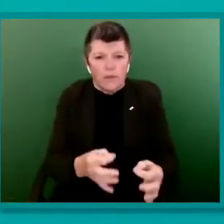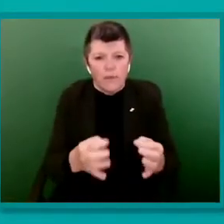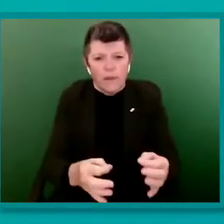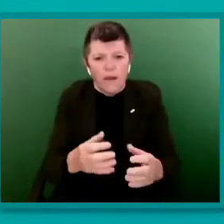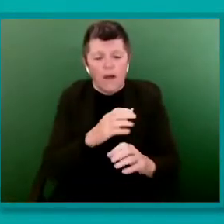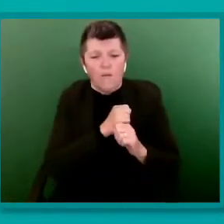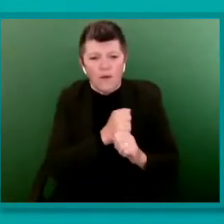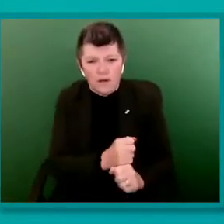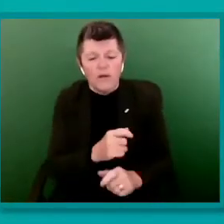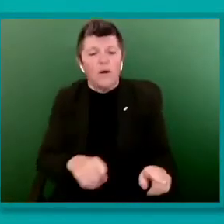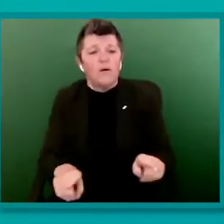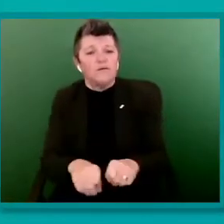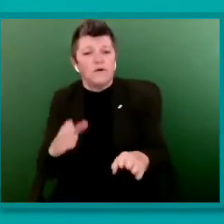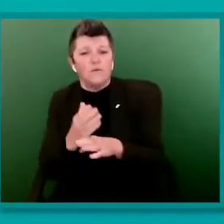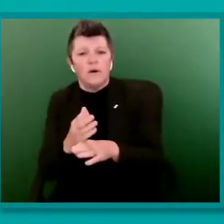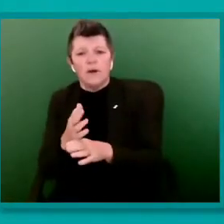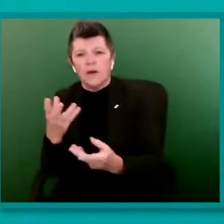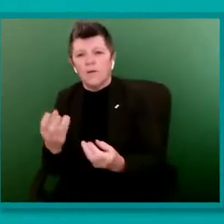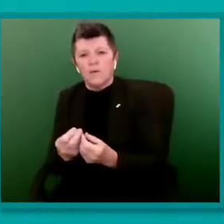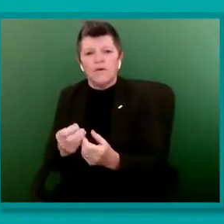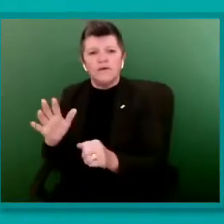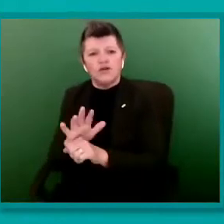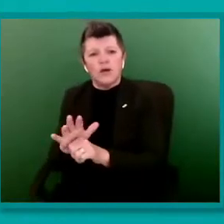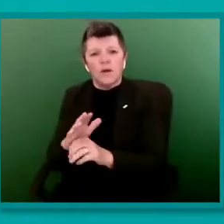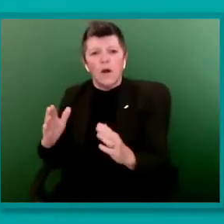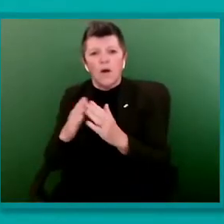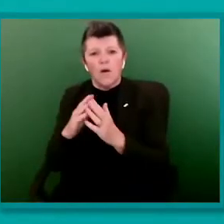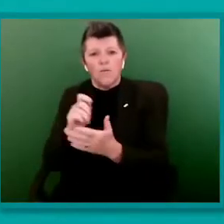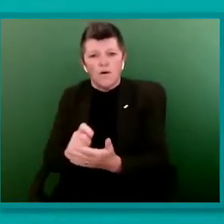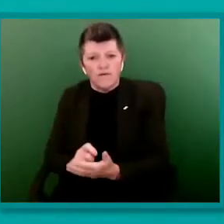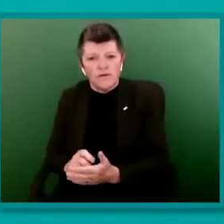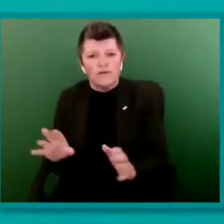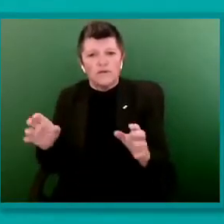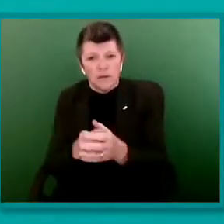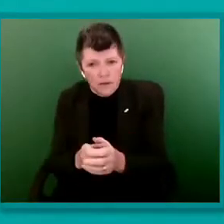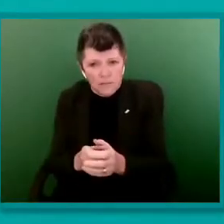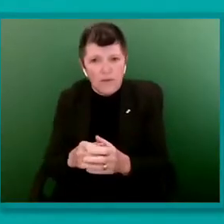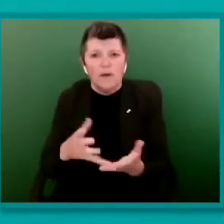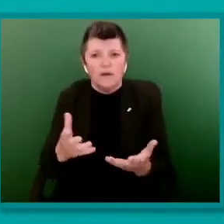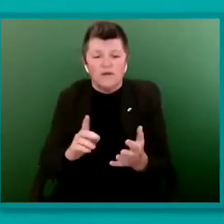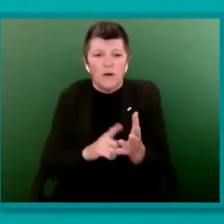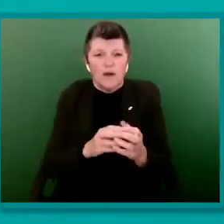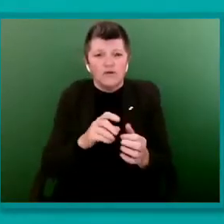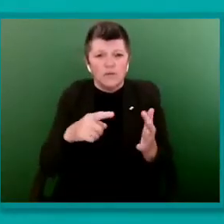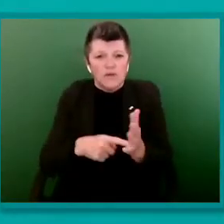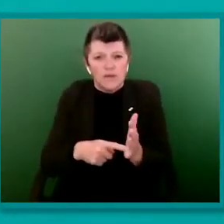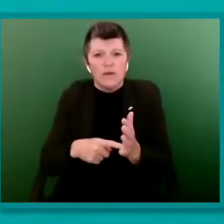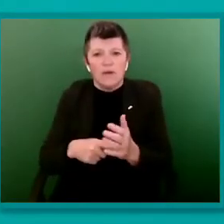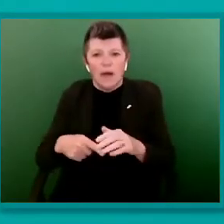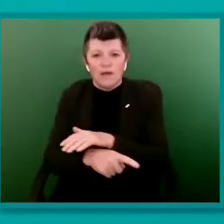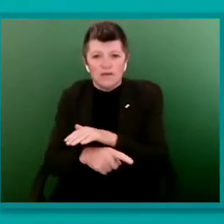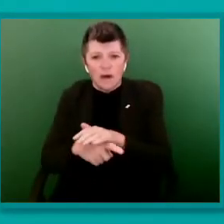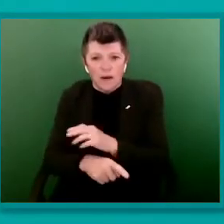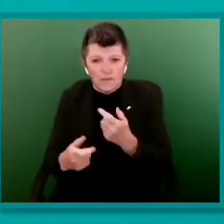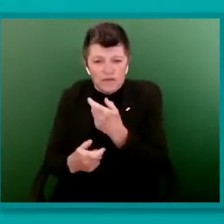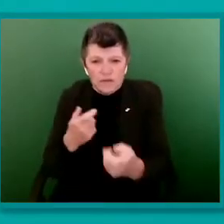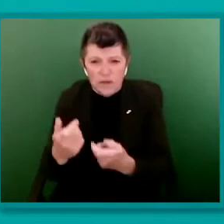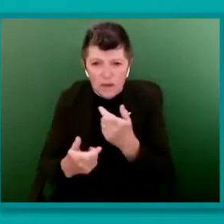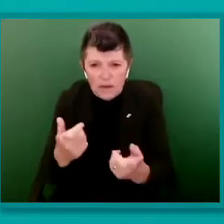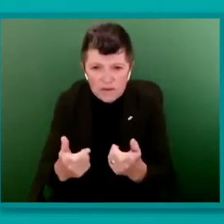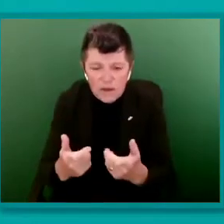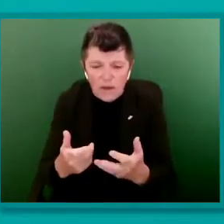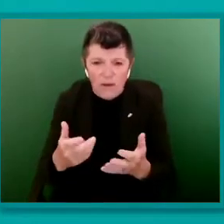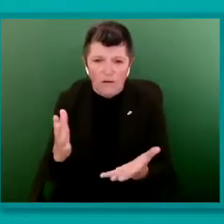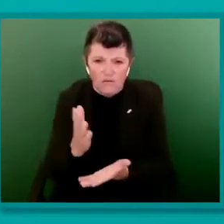Home Office team to see the end of degrading tests for LGBT asylum seekers to prove that they are LGBT, which